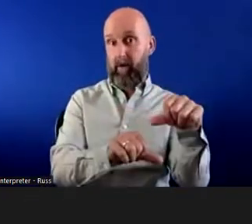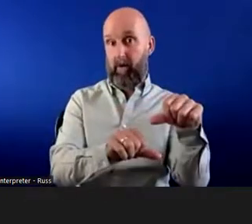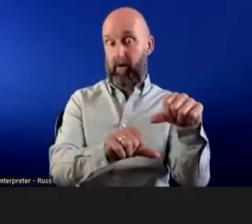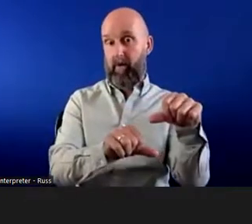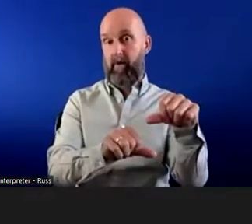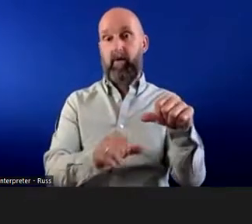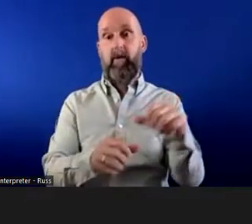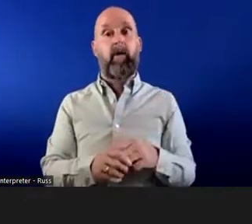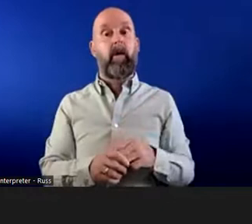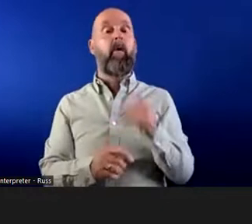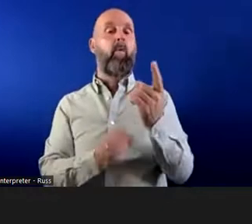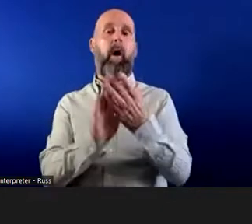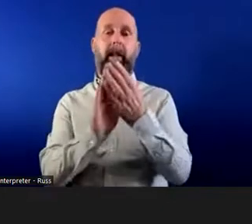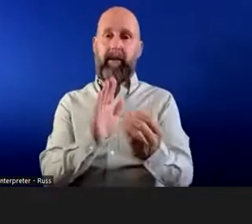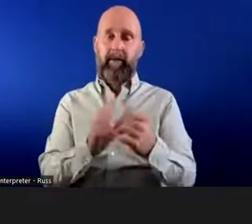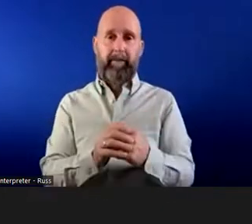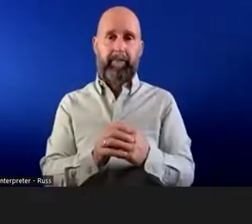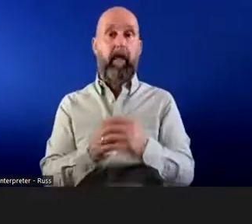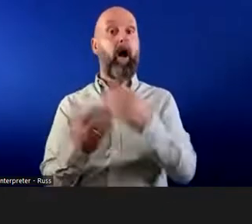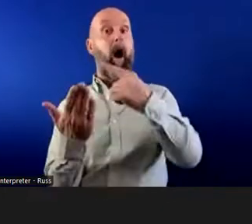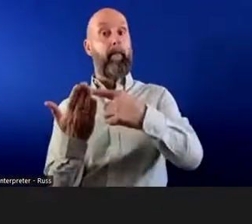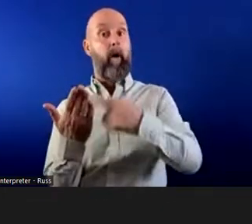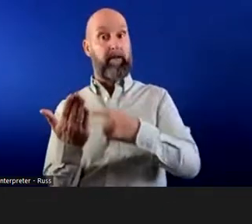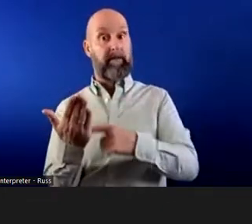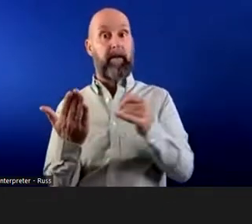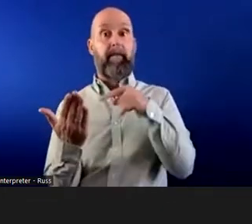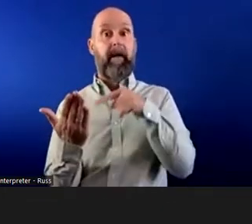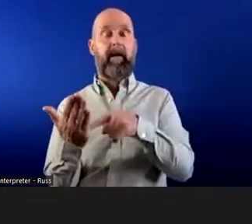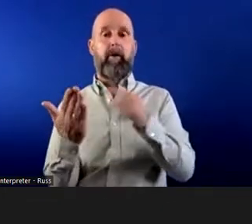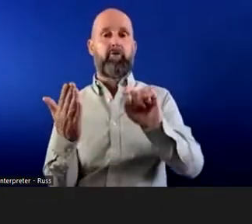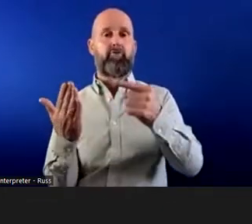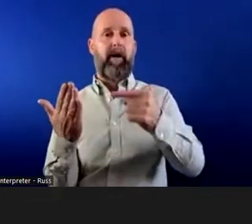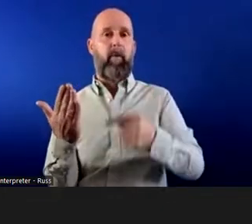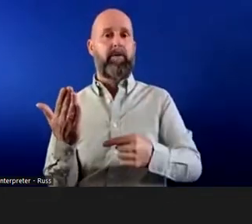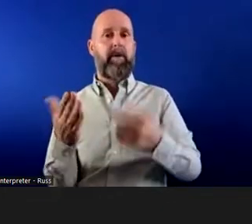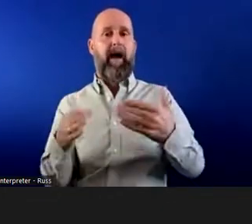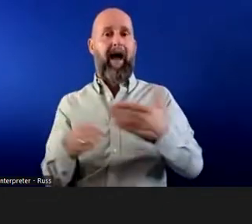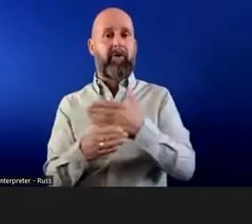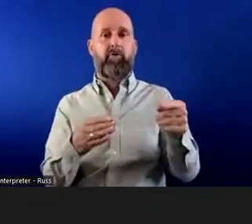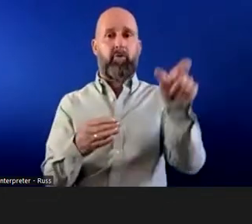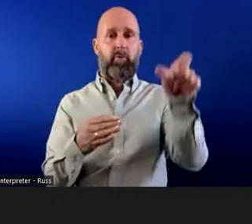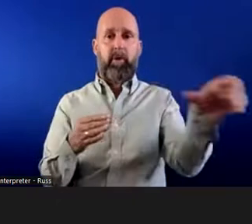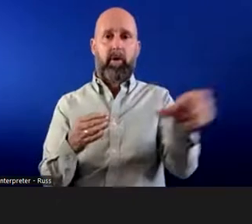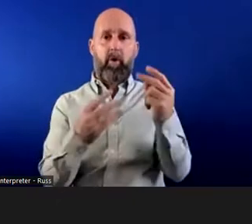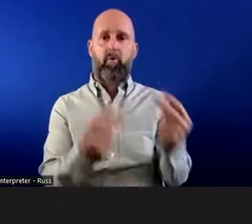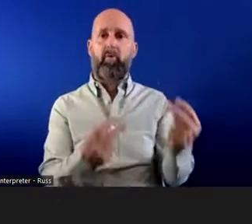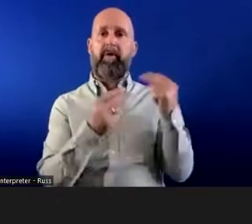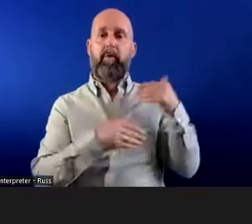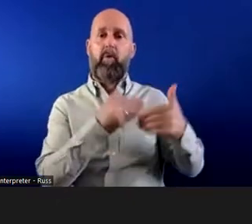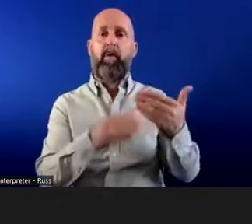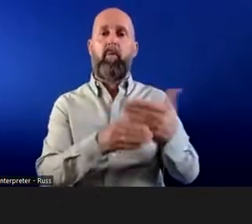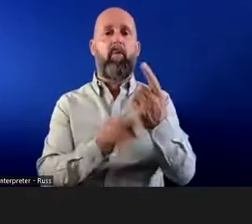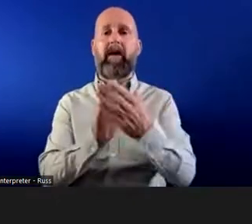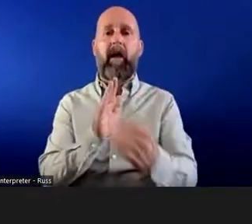As an example, under a policy, the employer may have trigger points for action or for review with the employee. For example,